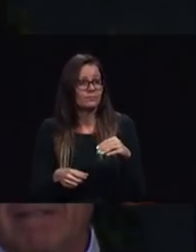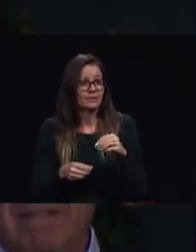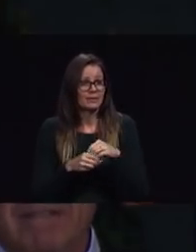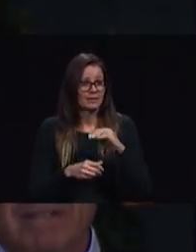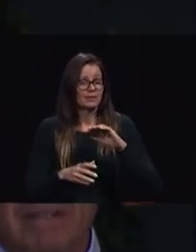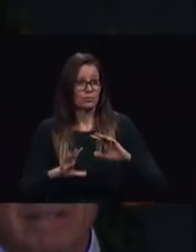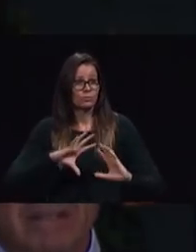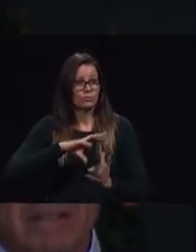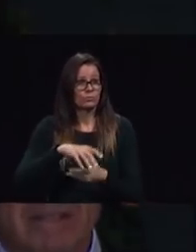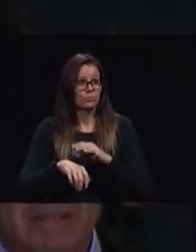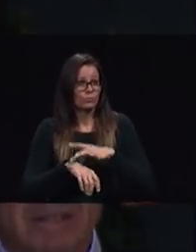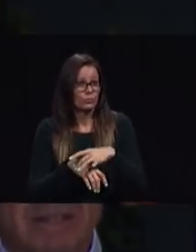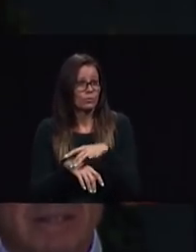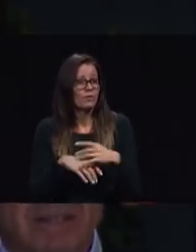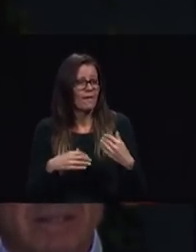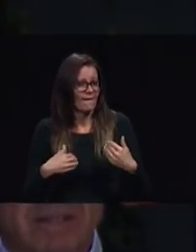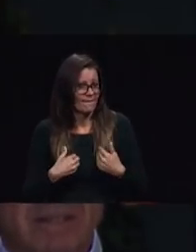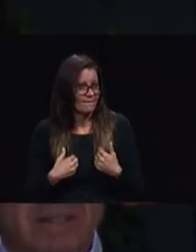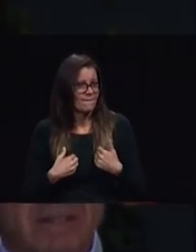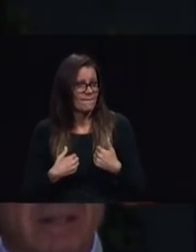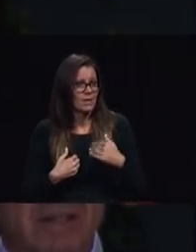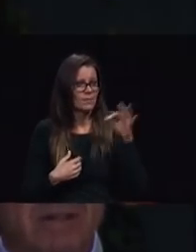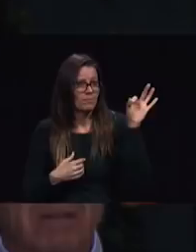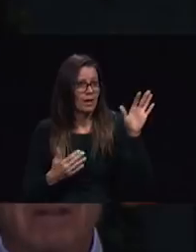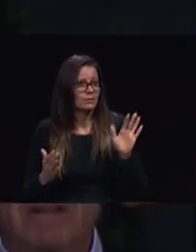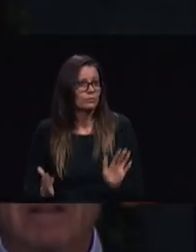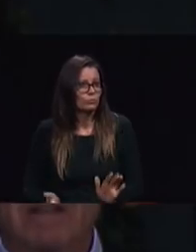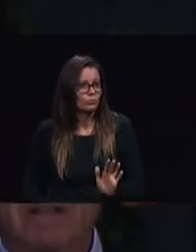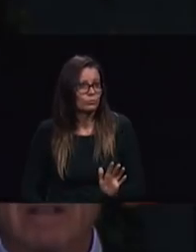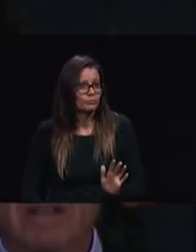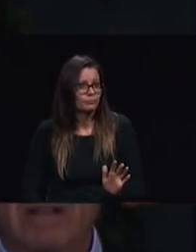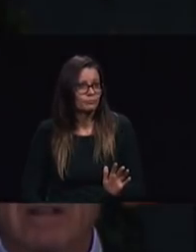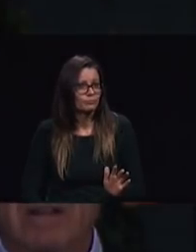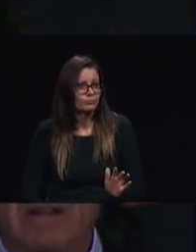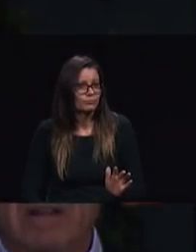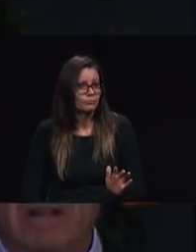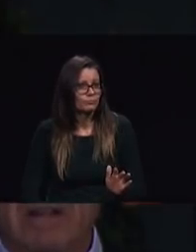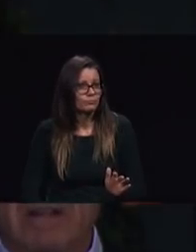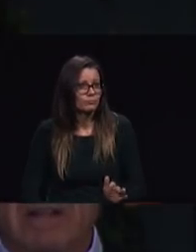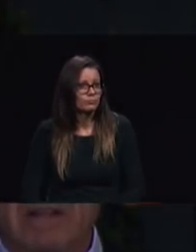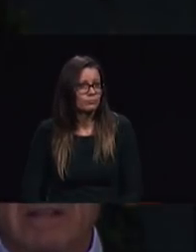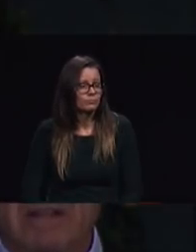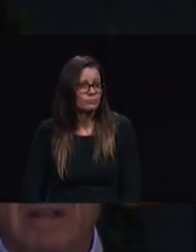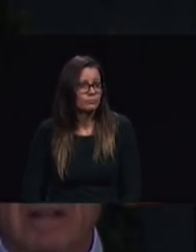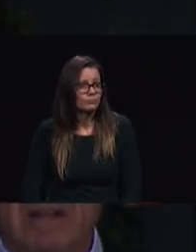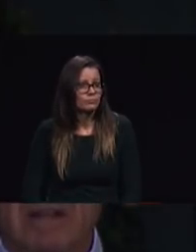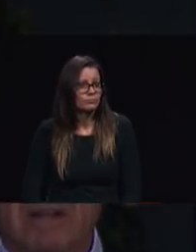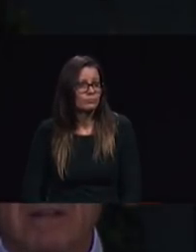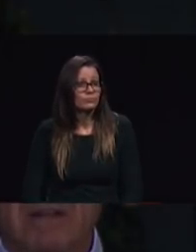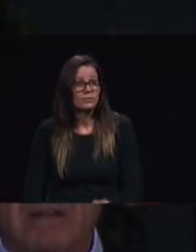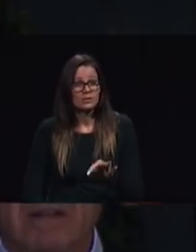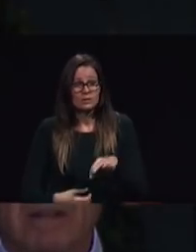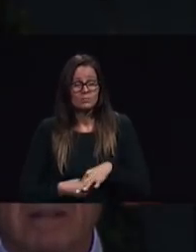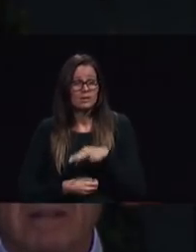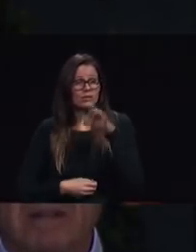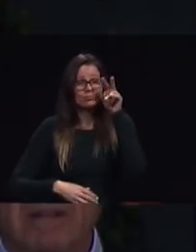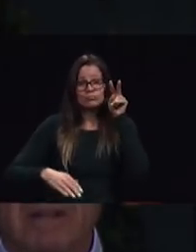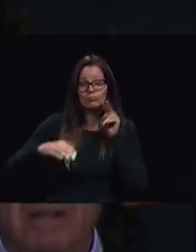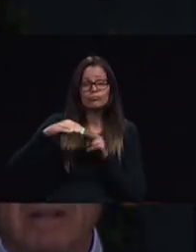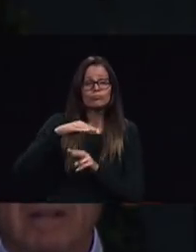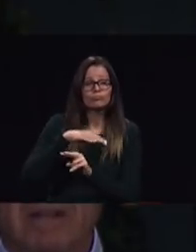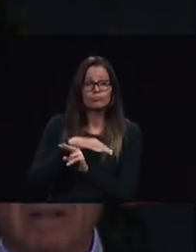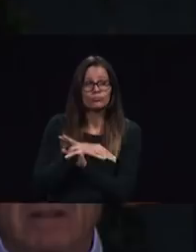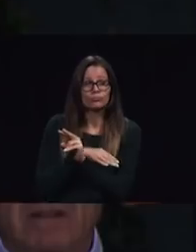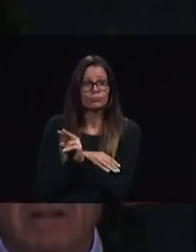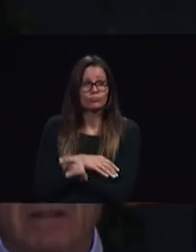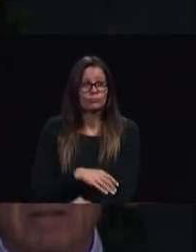from the spirit of prophecy essentially which is a pattern that was taken from mainline protestant churches as